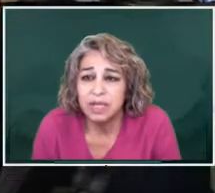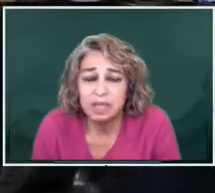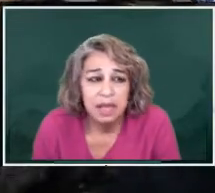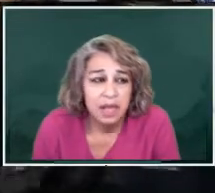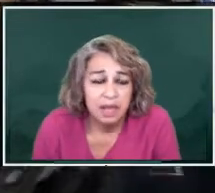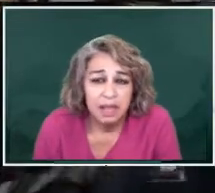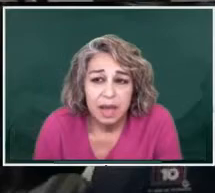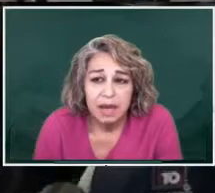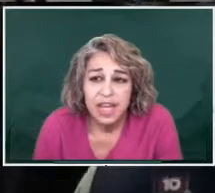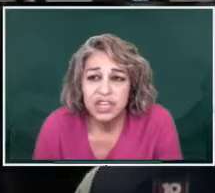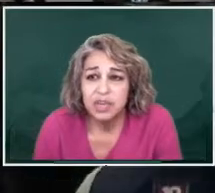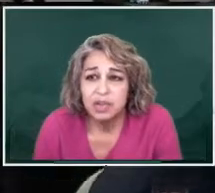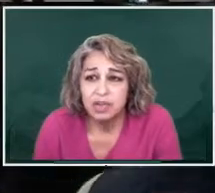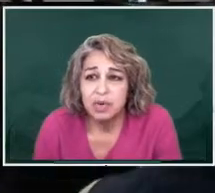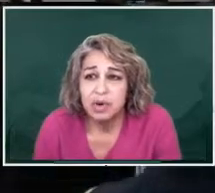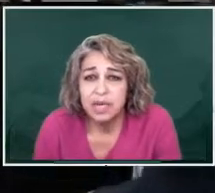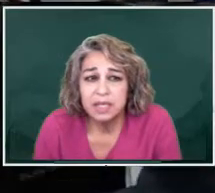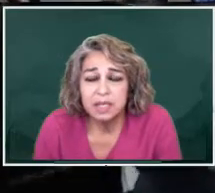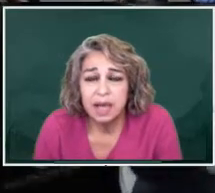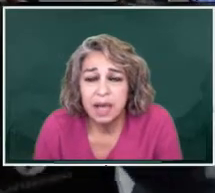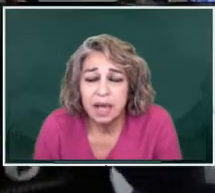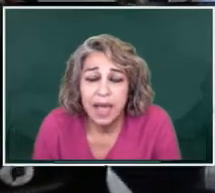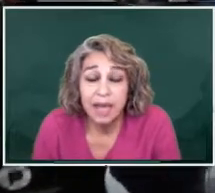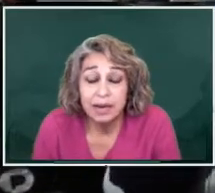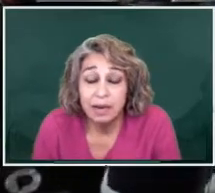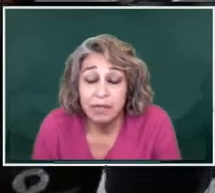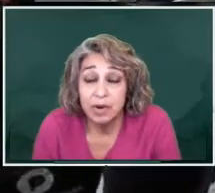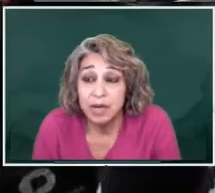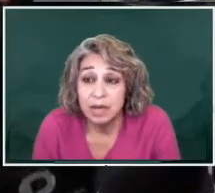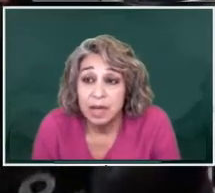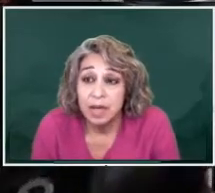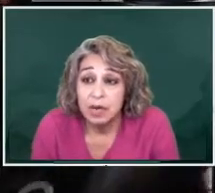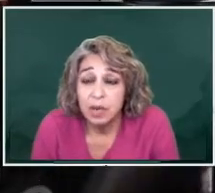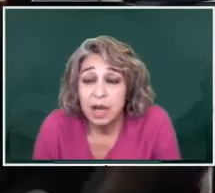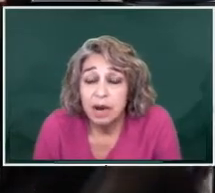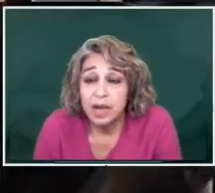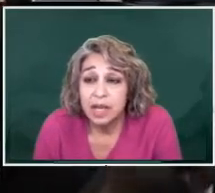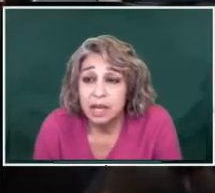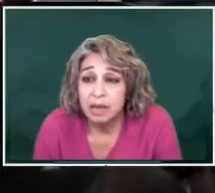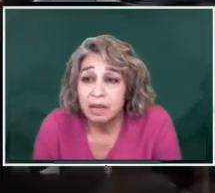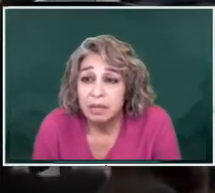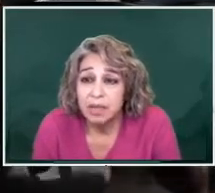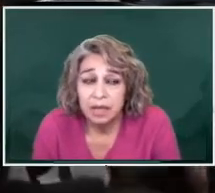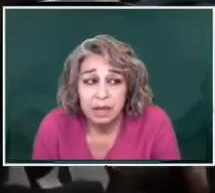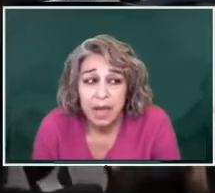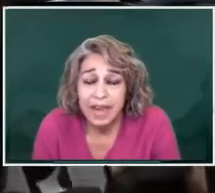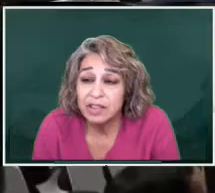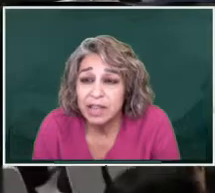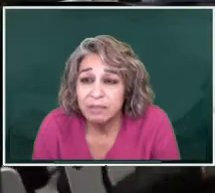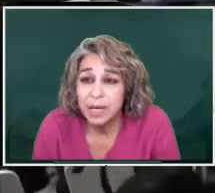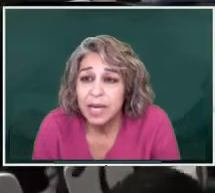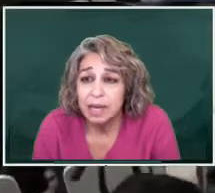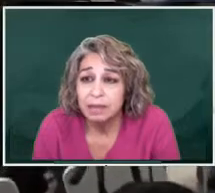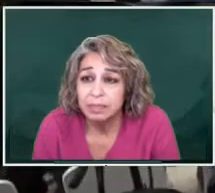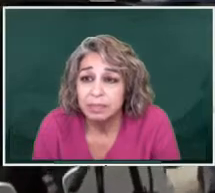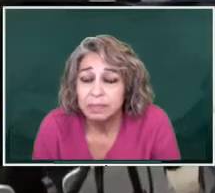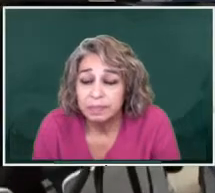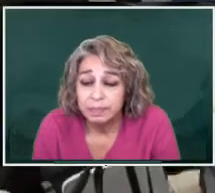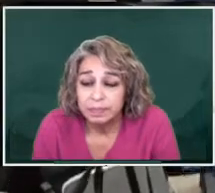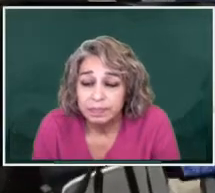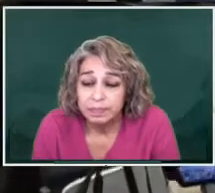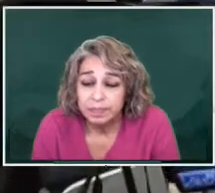authorities, national authorities, and a foreign regarding the handling of money